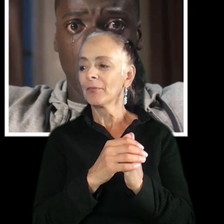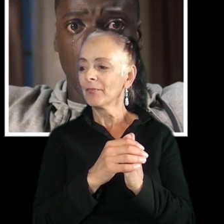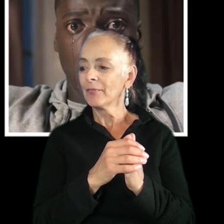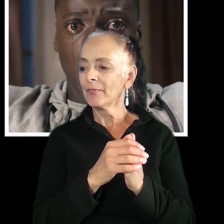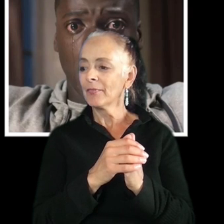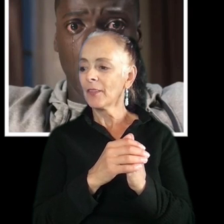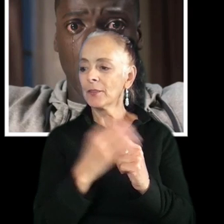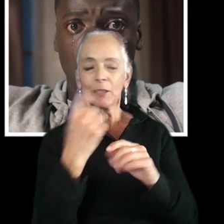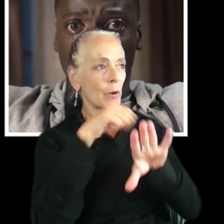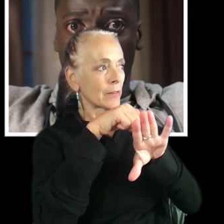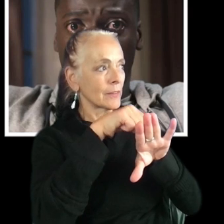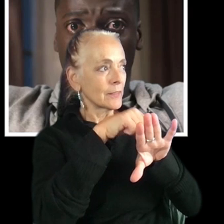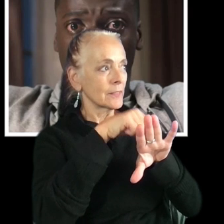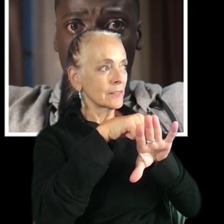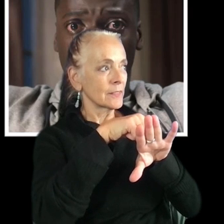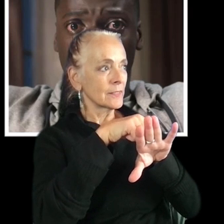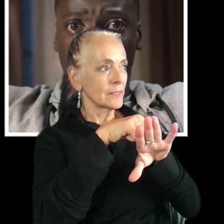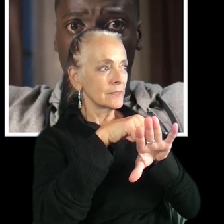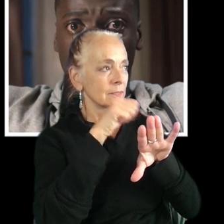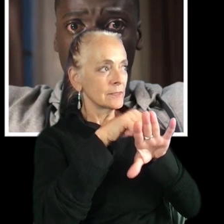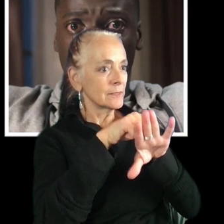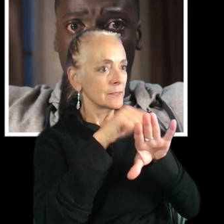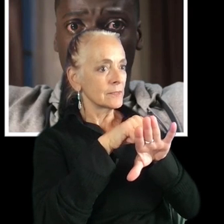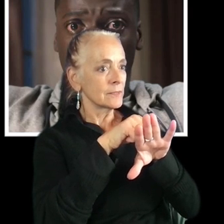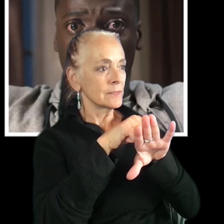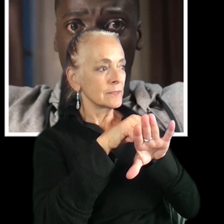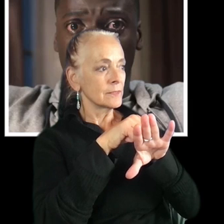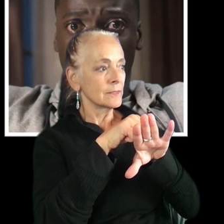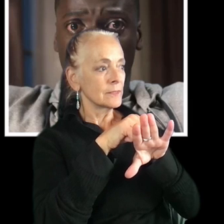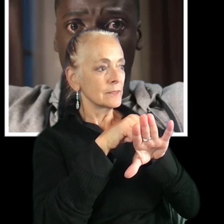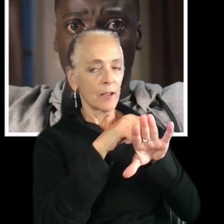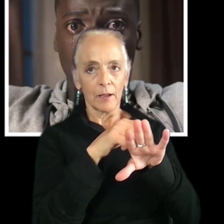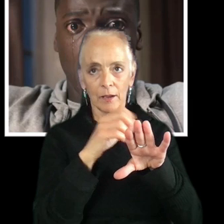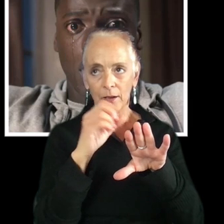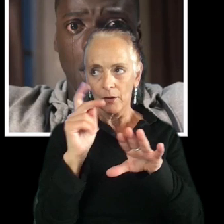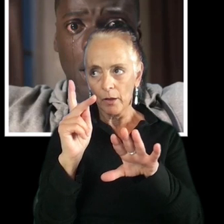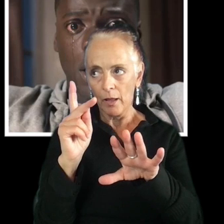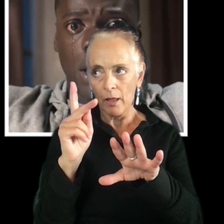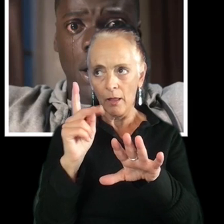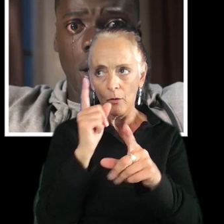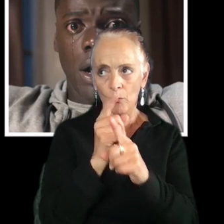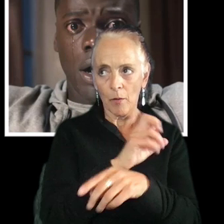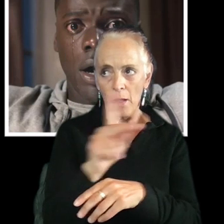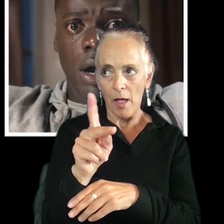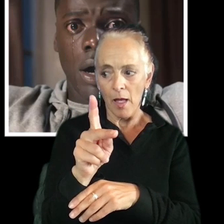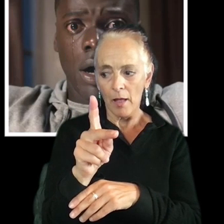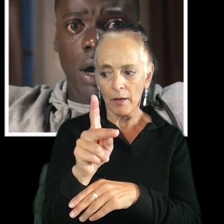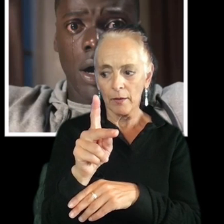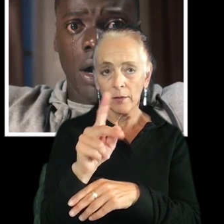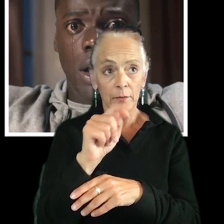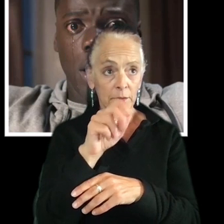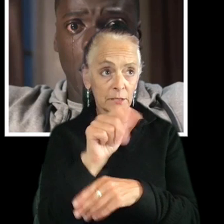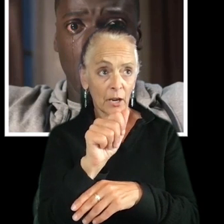Okay, um, I'll be, I'll be right back. Um, Tara, if you